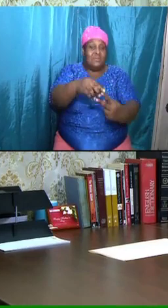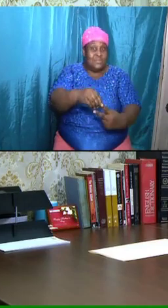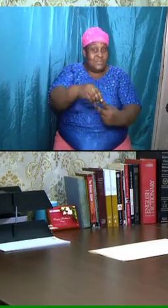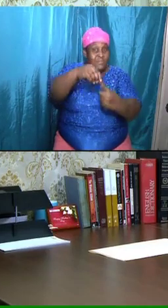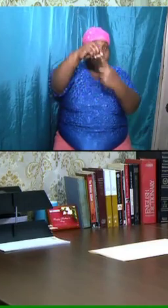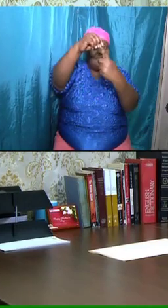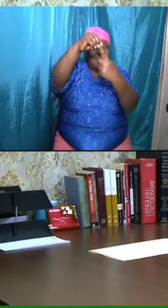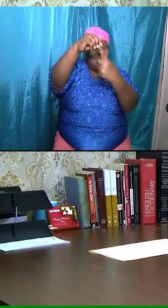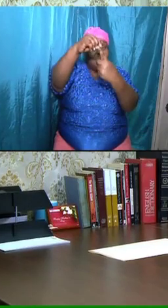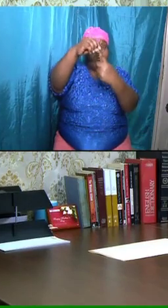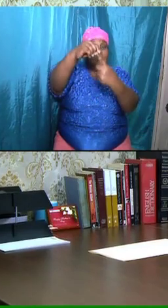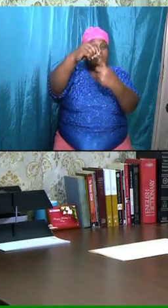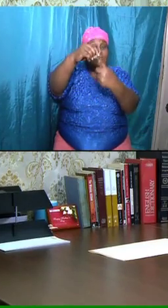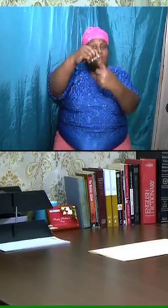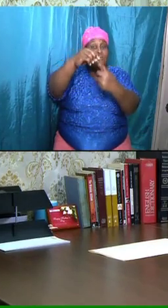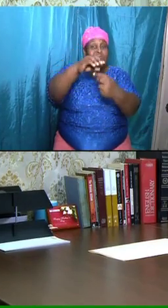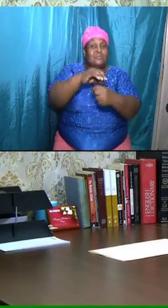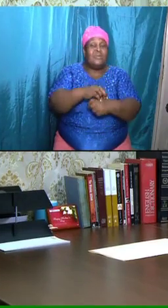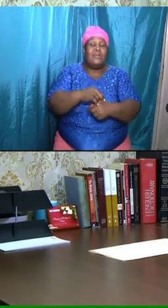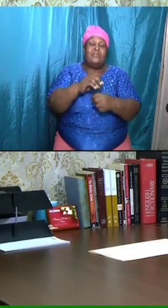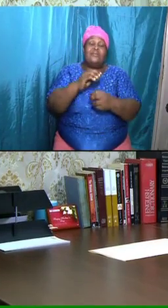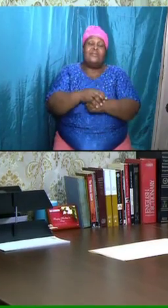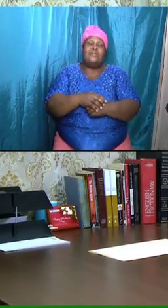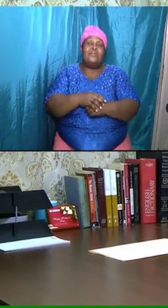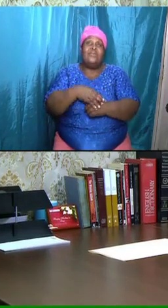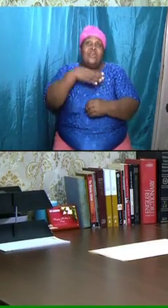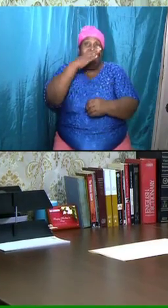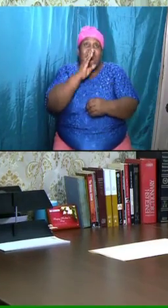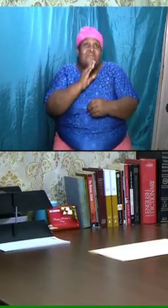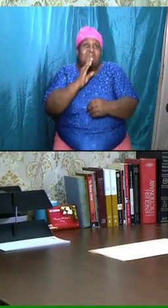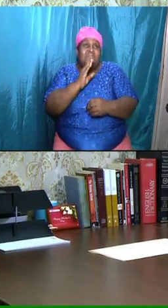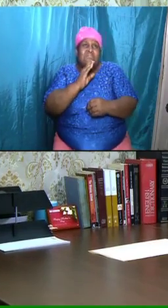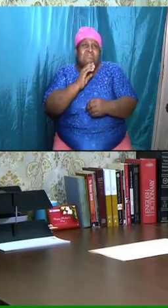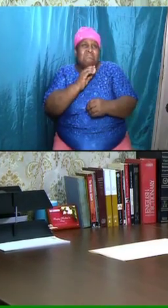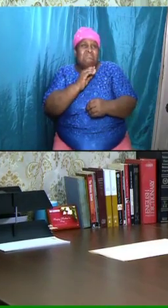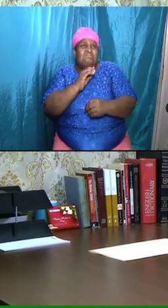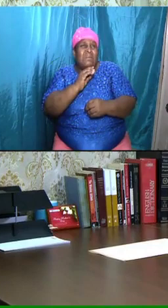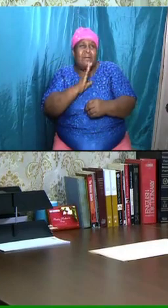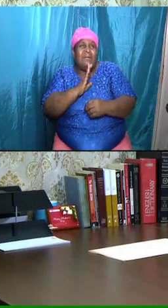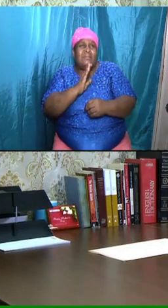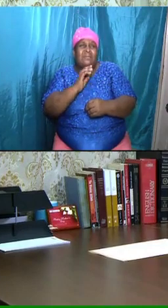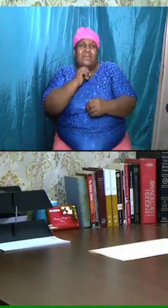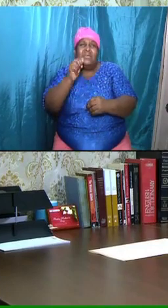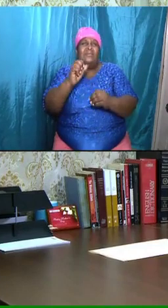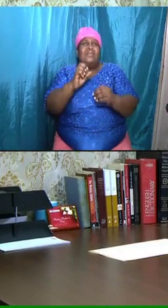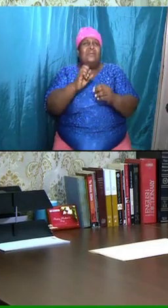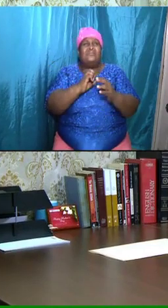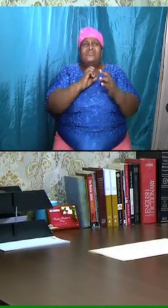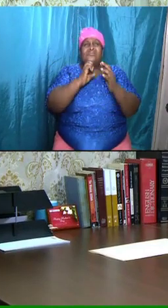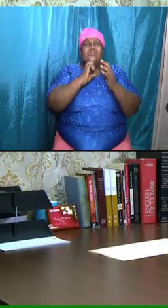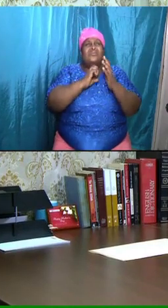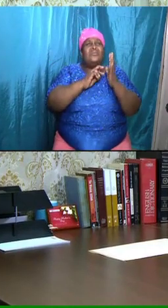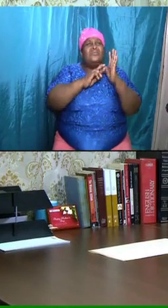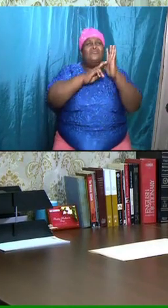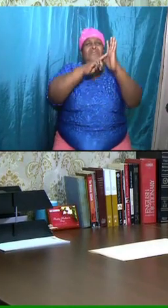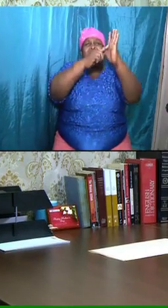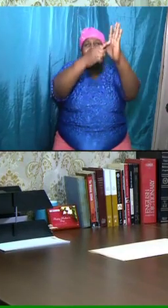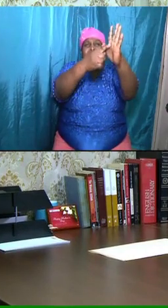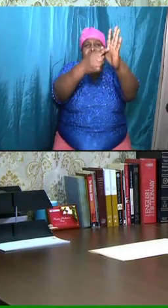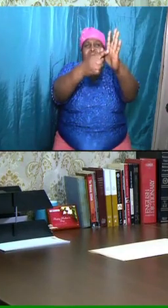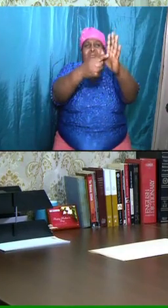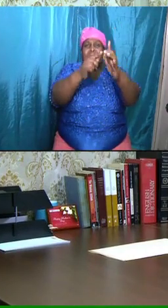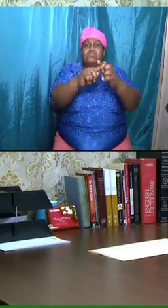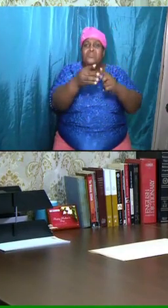that, for God not to have revealed it to them. And so I want us to understand that this